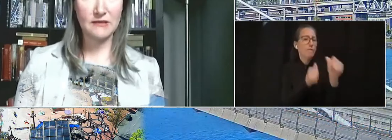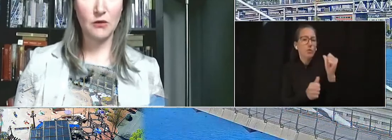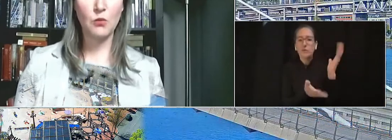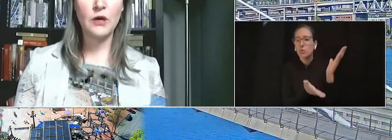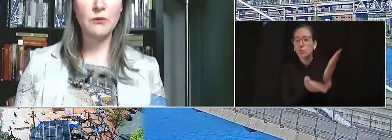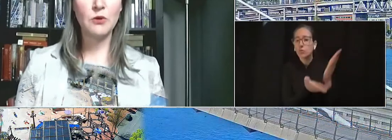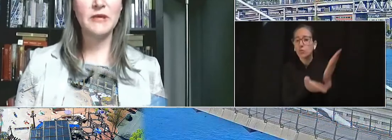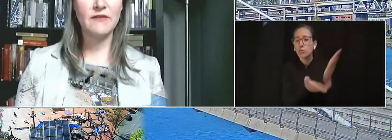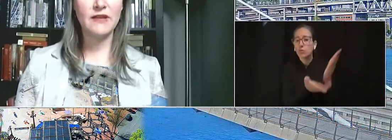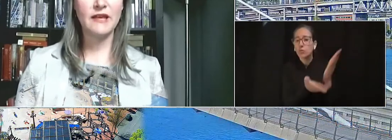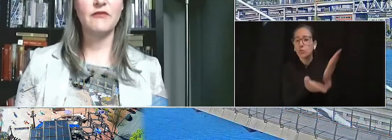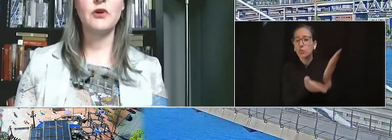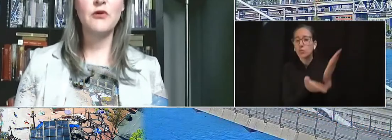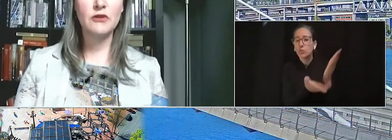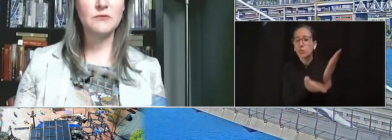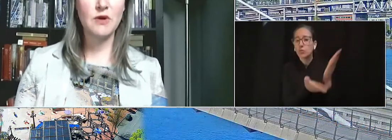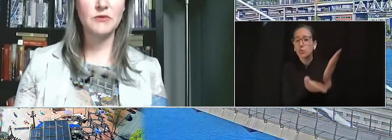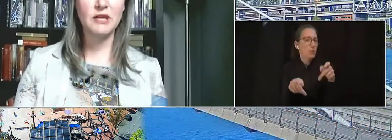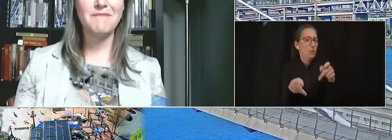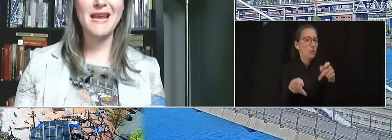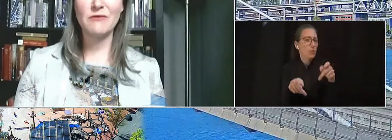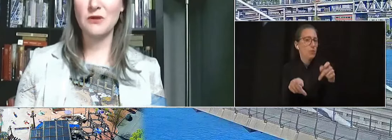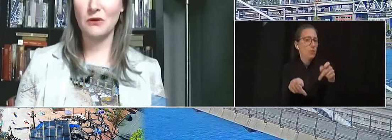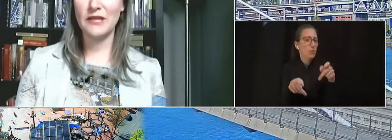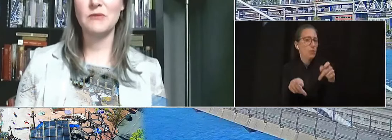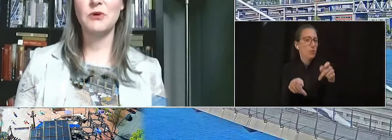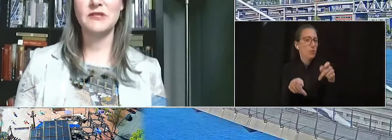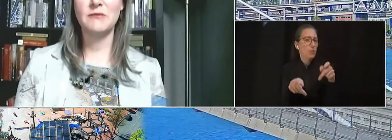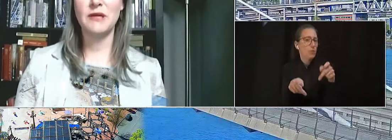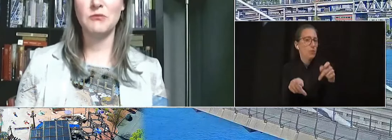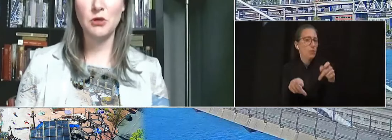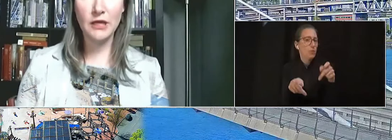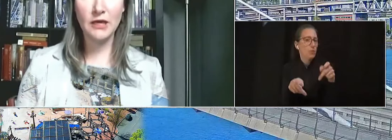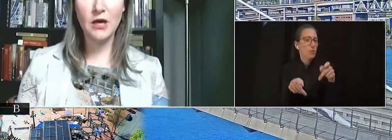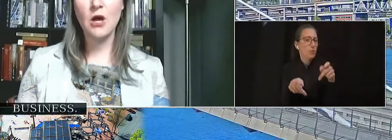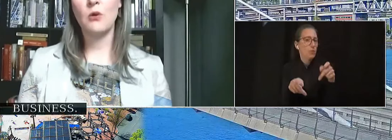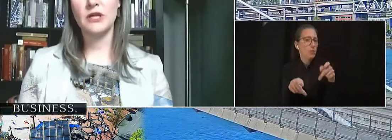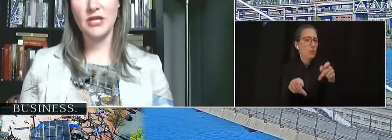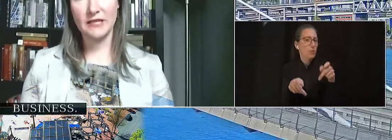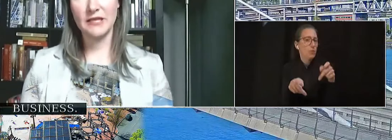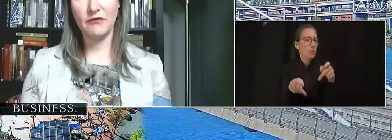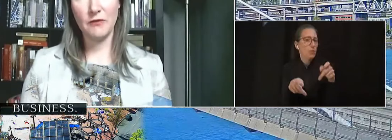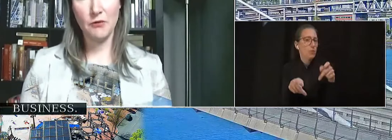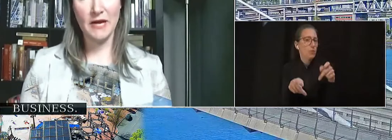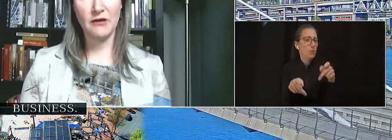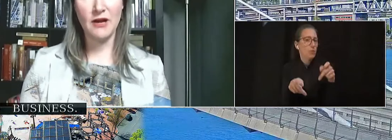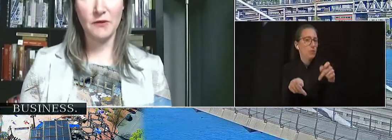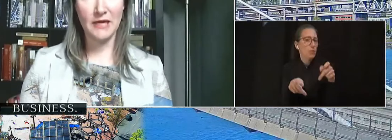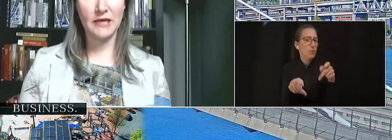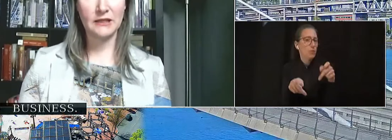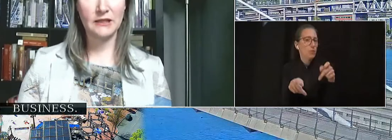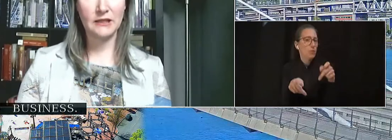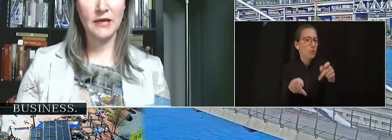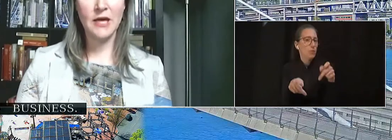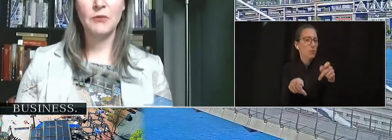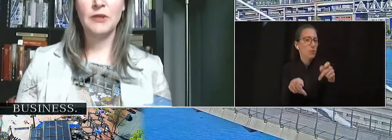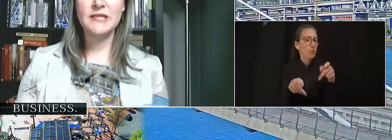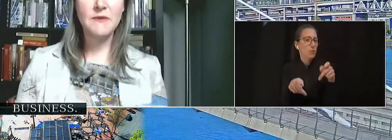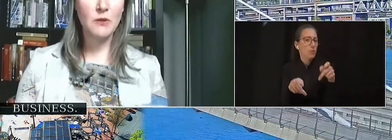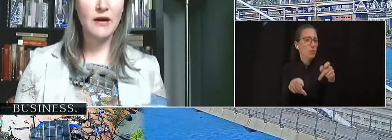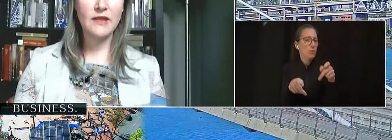disruptions, a warning will be given that further disruption may result in the person being muted or ejected from the remainder of the meeting.